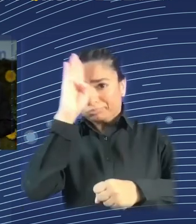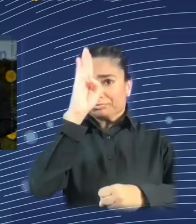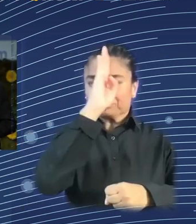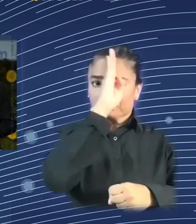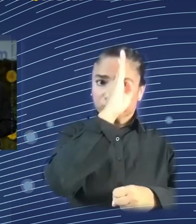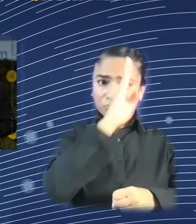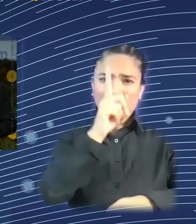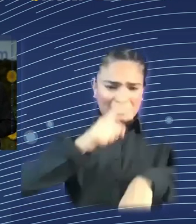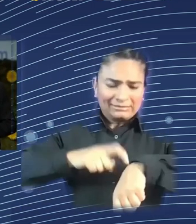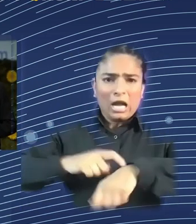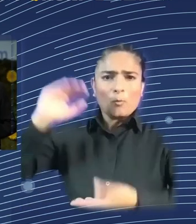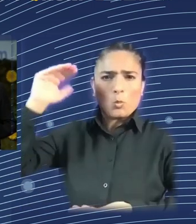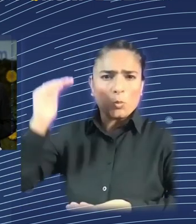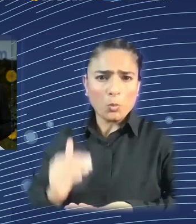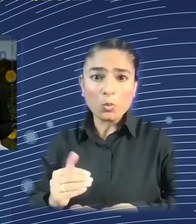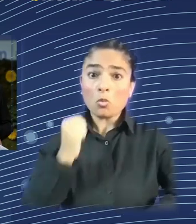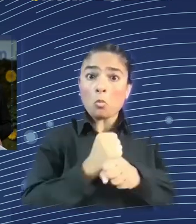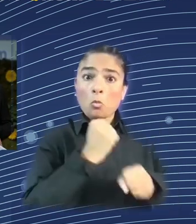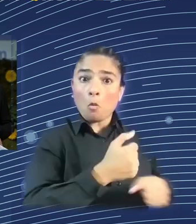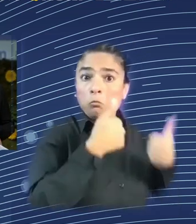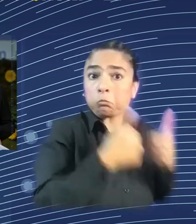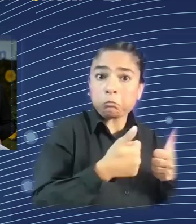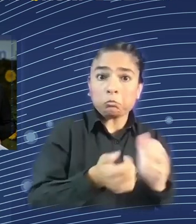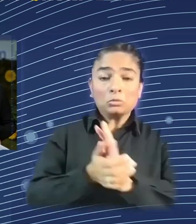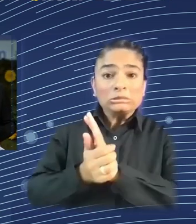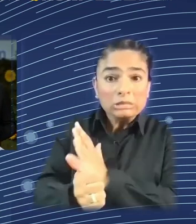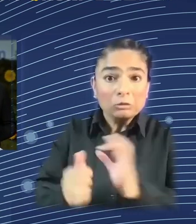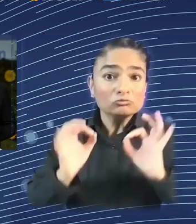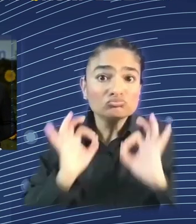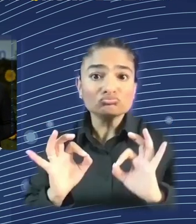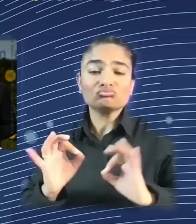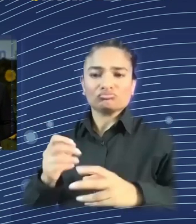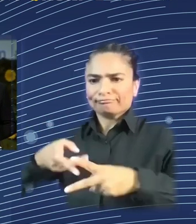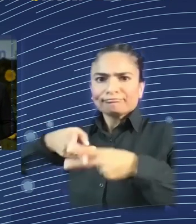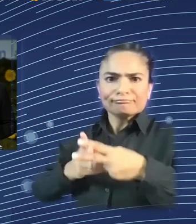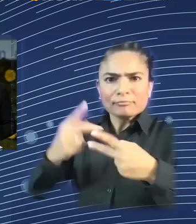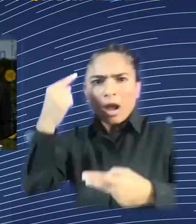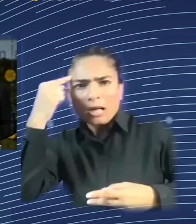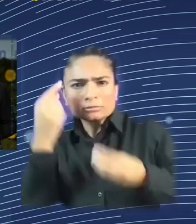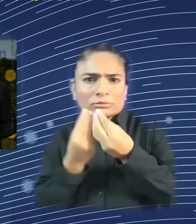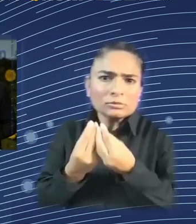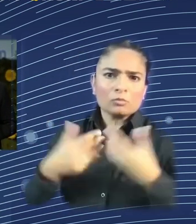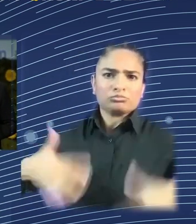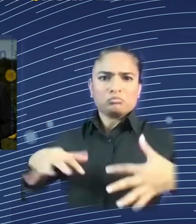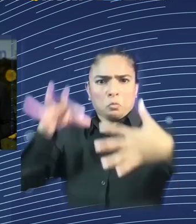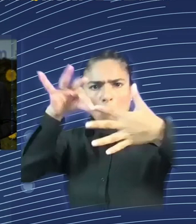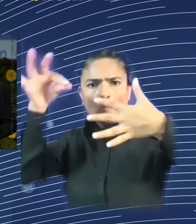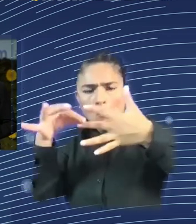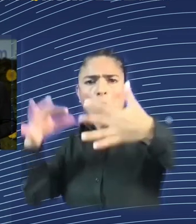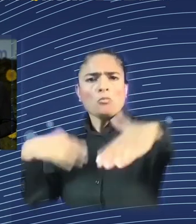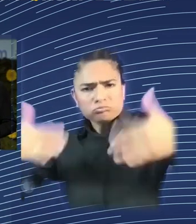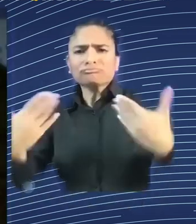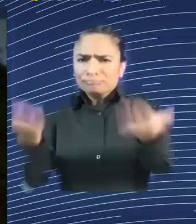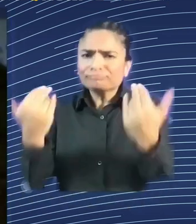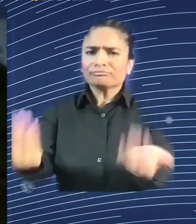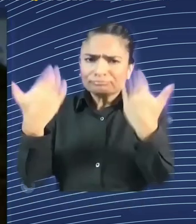some of the options that you've mentioned there. Please keep going. All right. And please keep voting for the slider poll. And let's take the